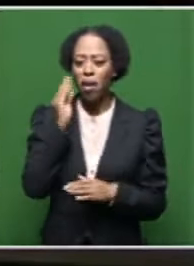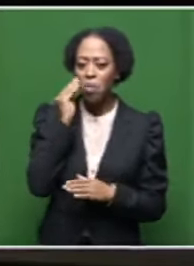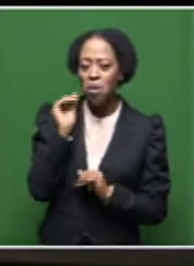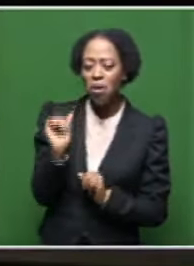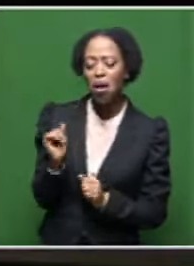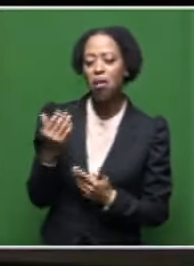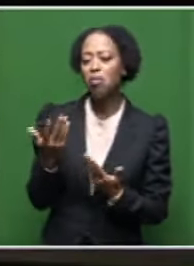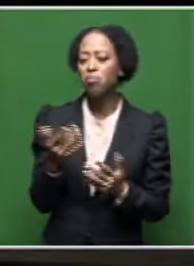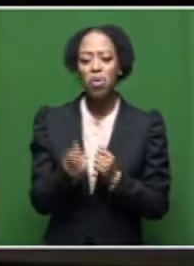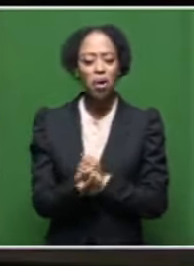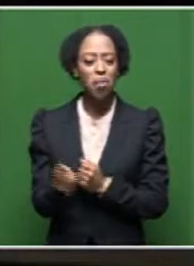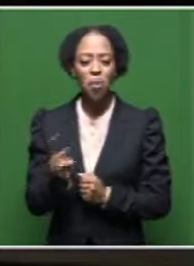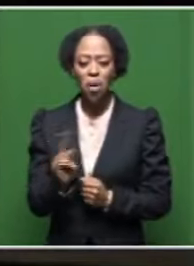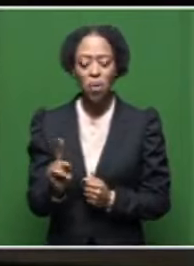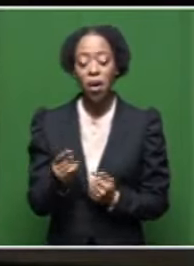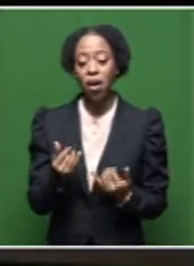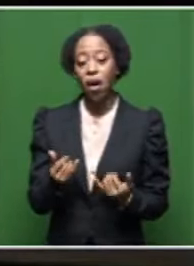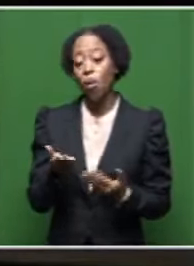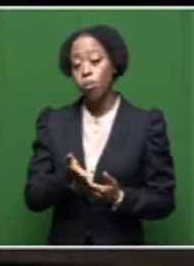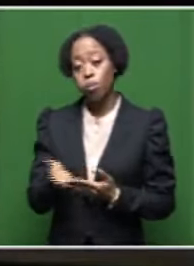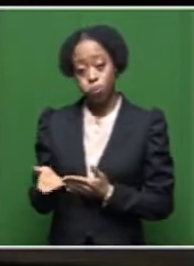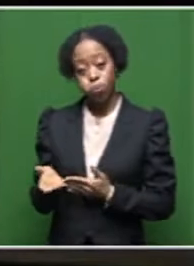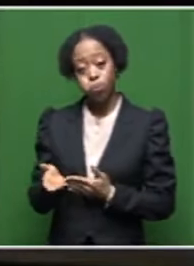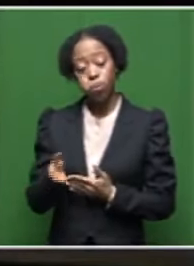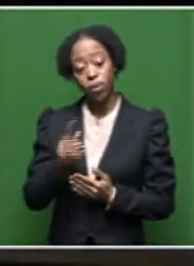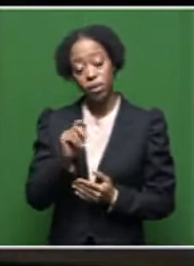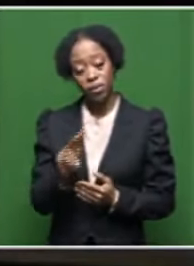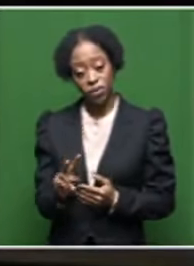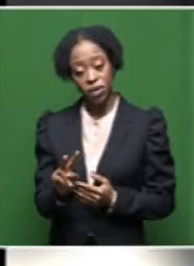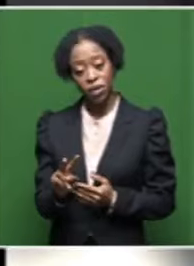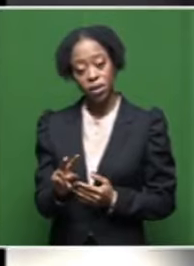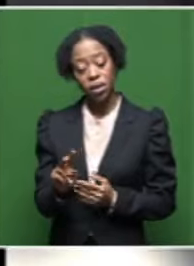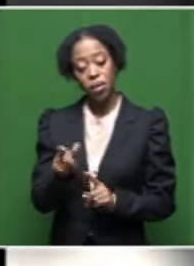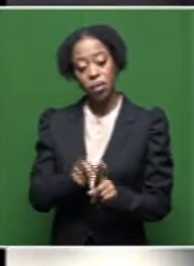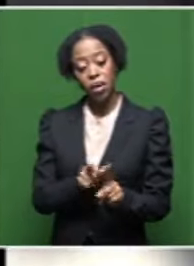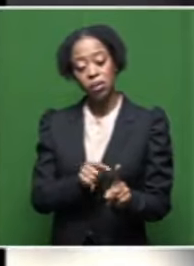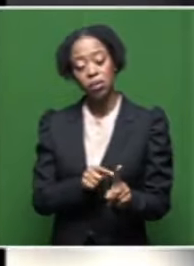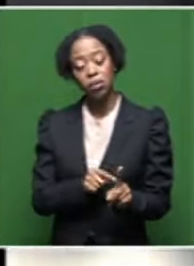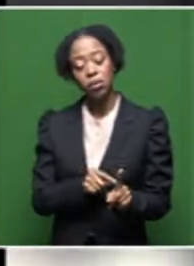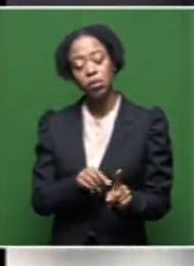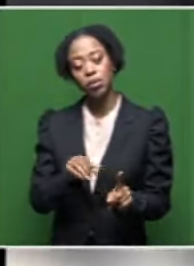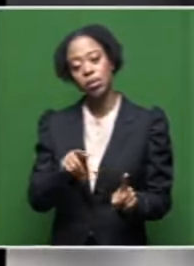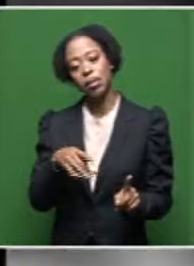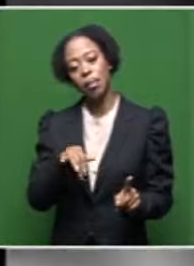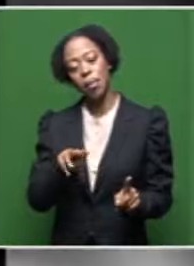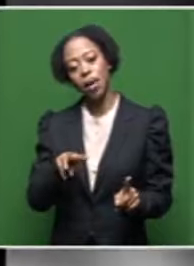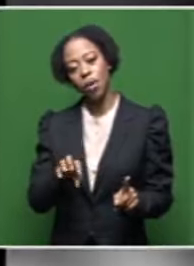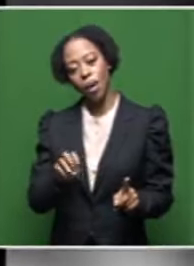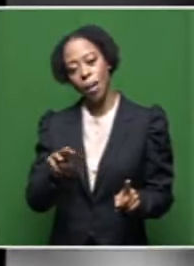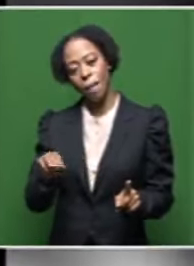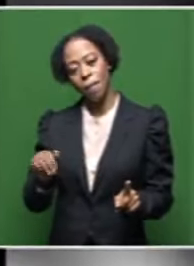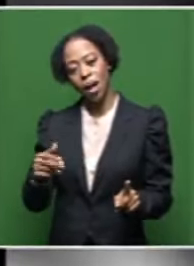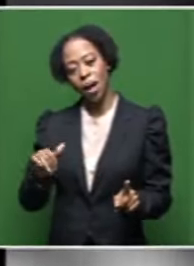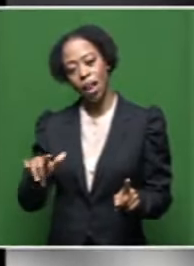Matera, we are now joined in studio by a literary critic, novelist and playwright, Dr. Spiwa Mahala,